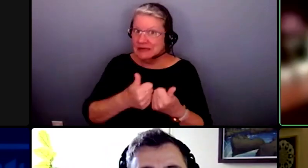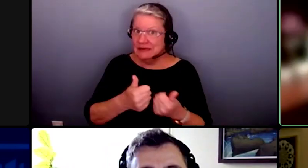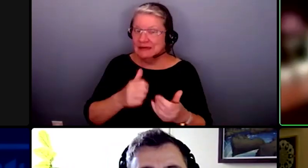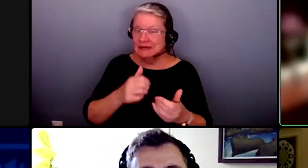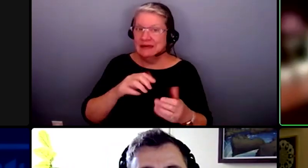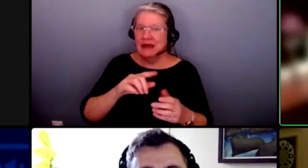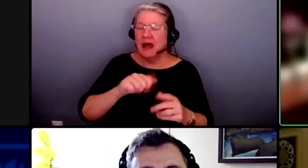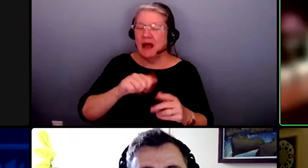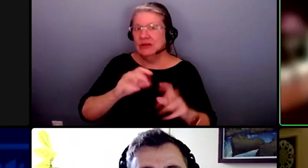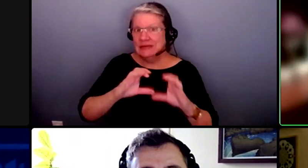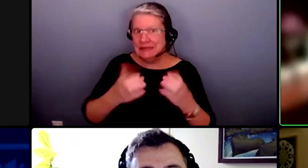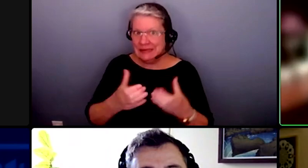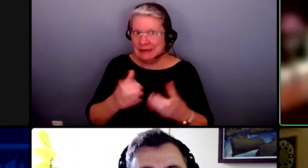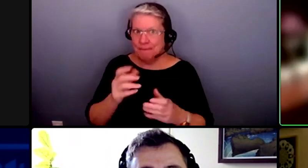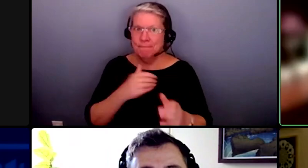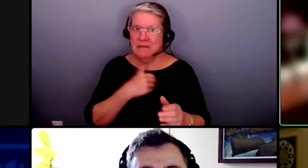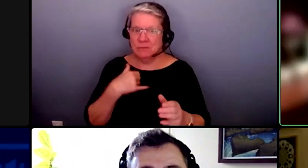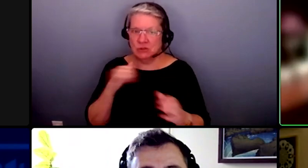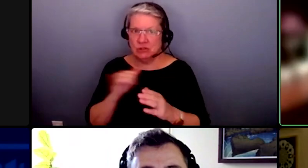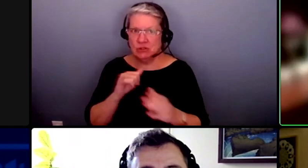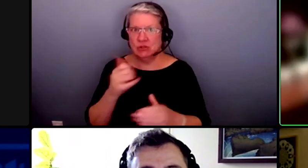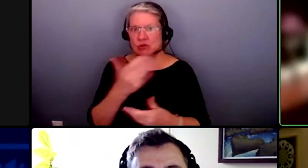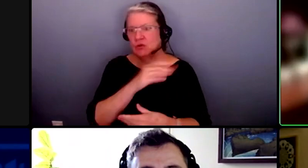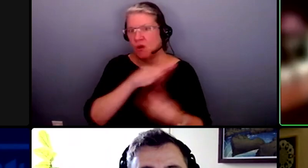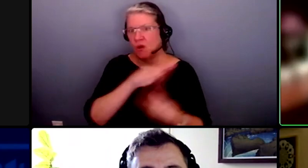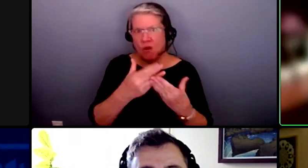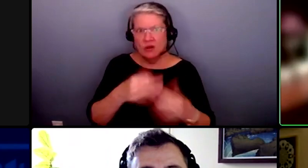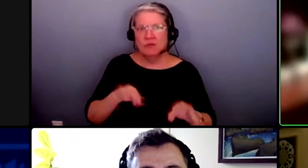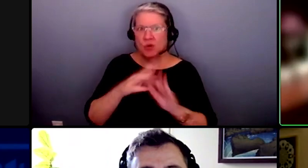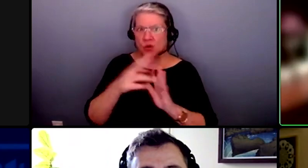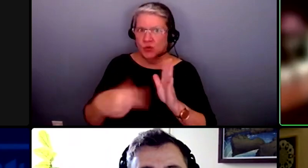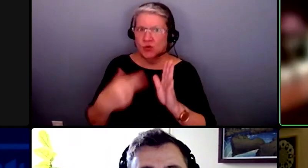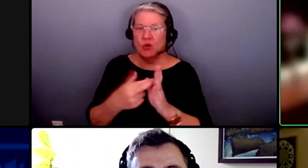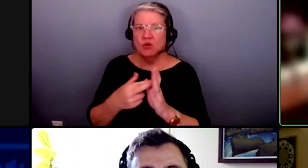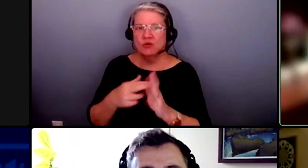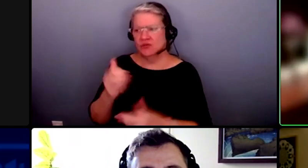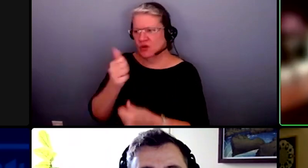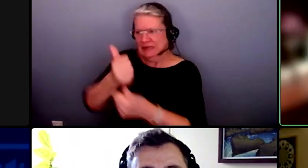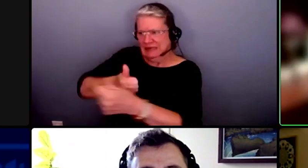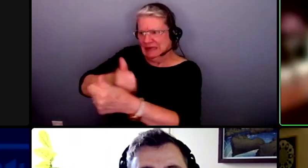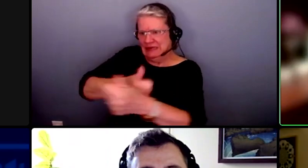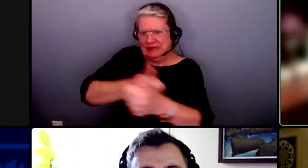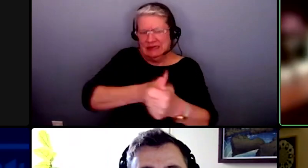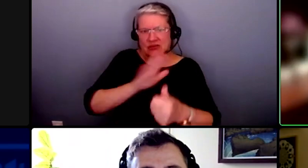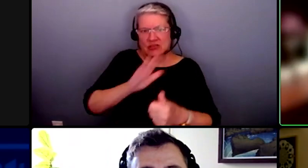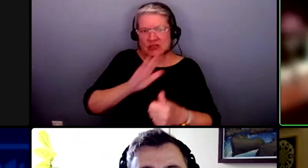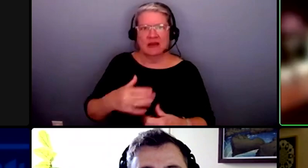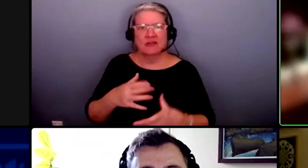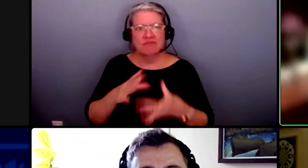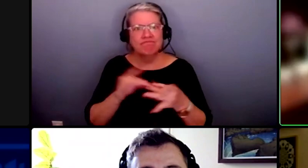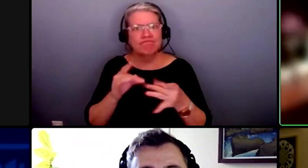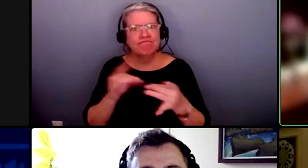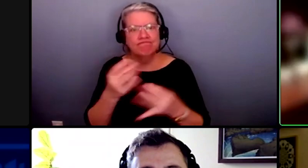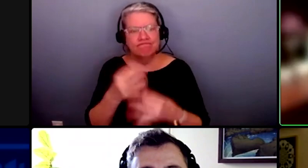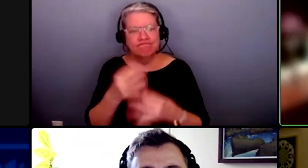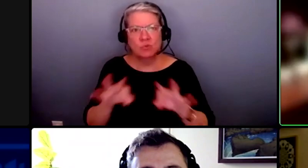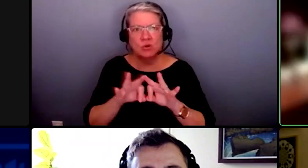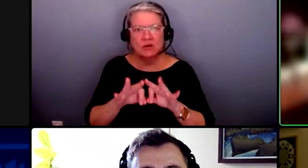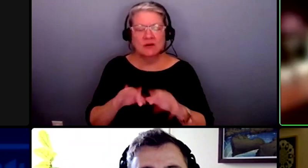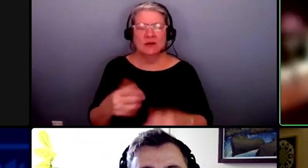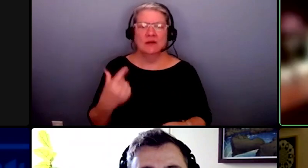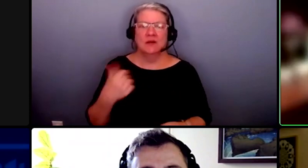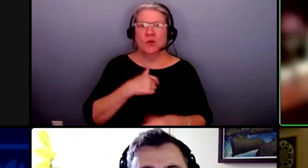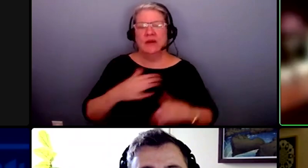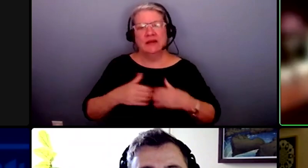and everyone plays an important role so um having that voice is really critical and i think um as a society we need to include